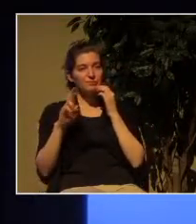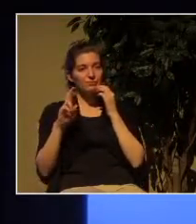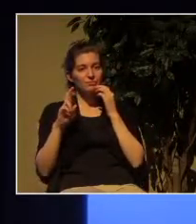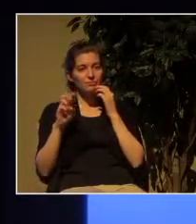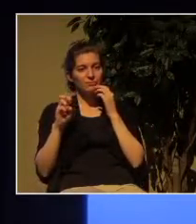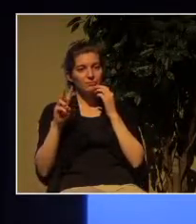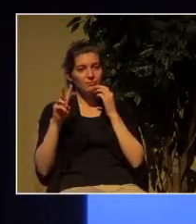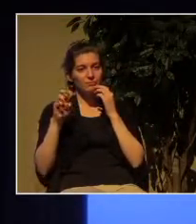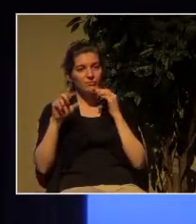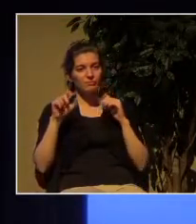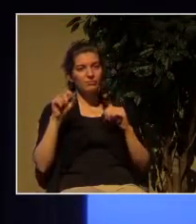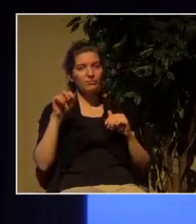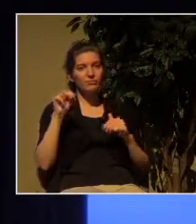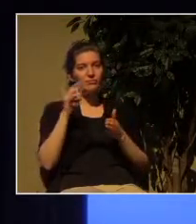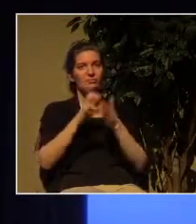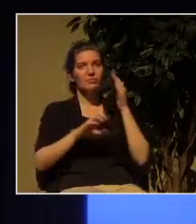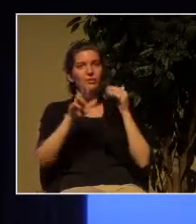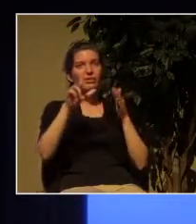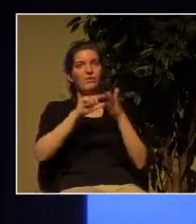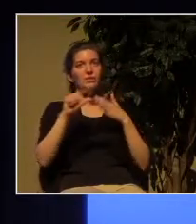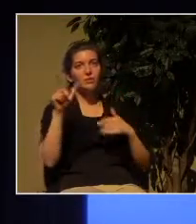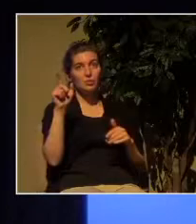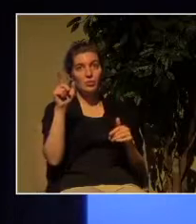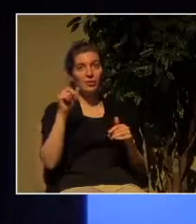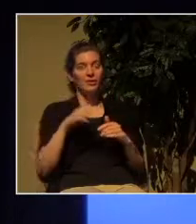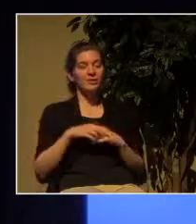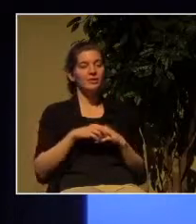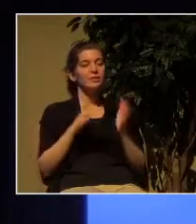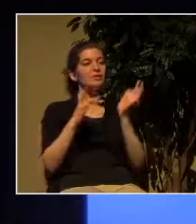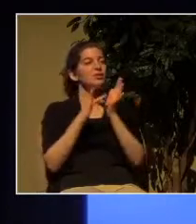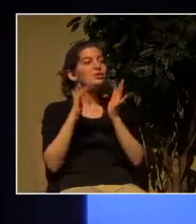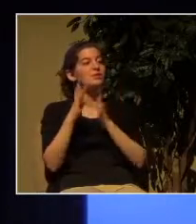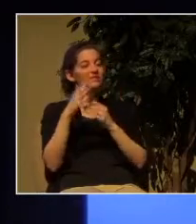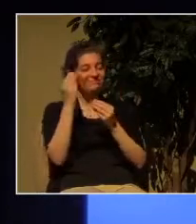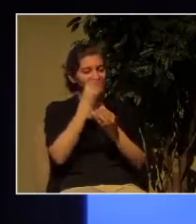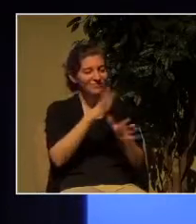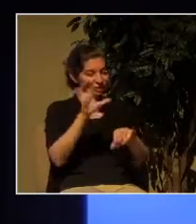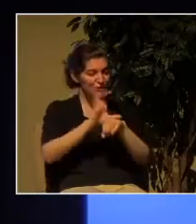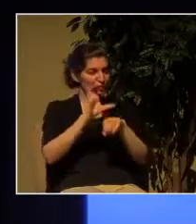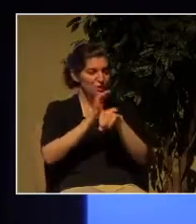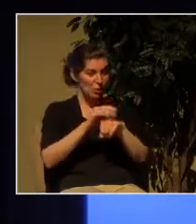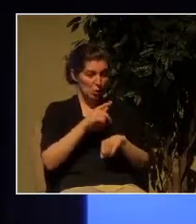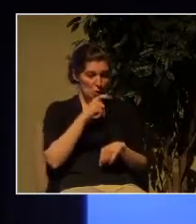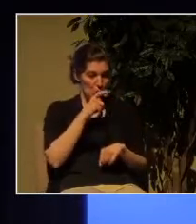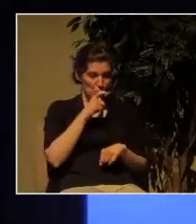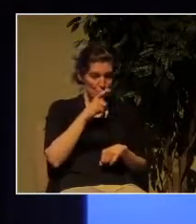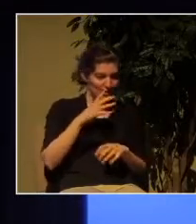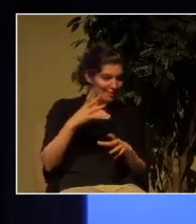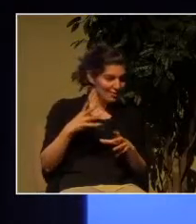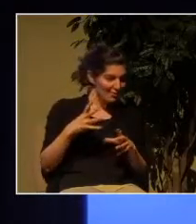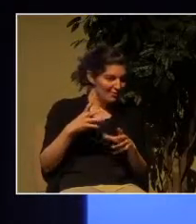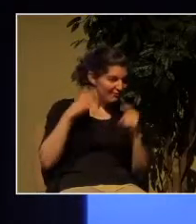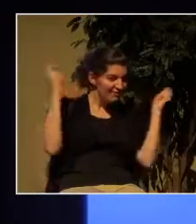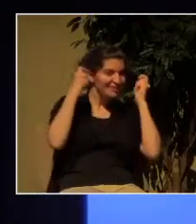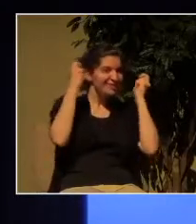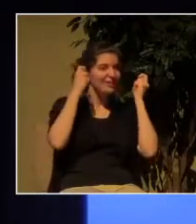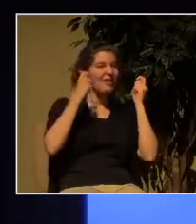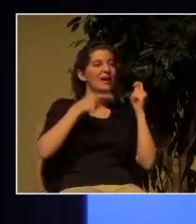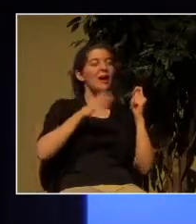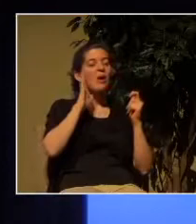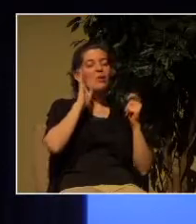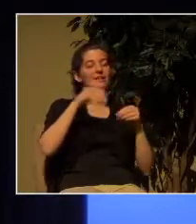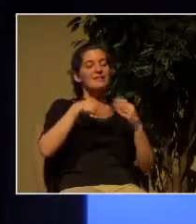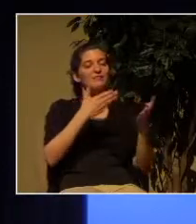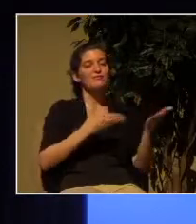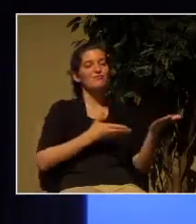21 where the Lord Jesus says to the church to him who overcomes I will give the right to sit with me in my throne